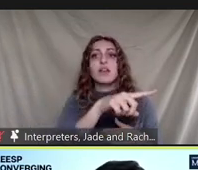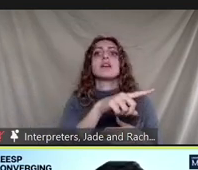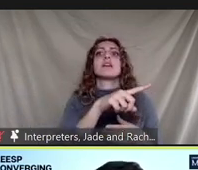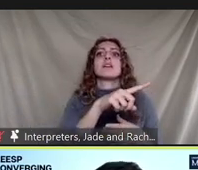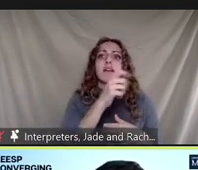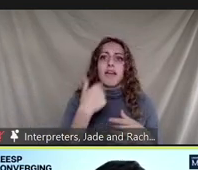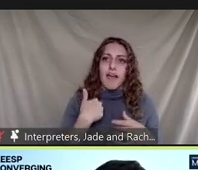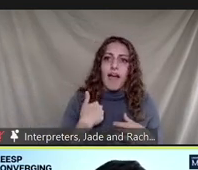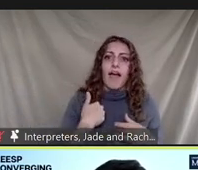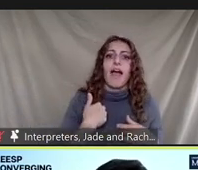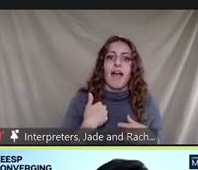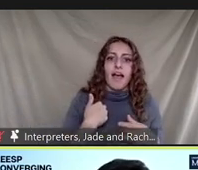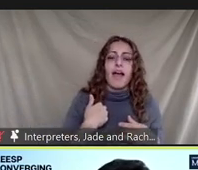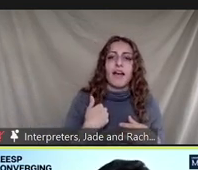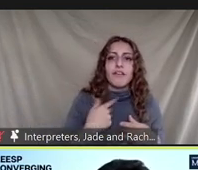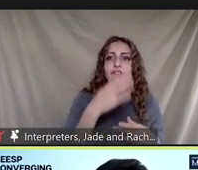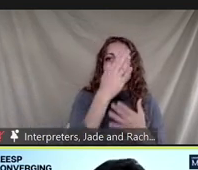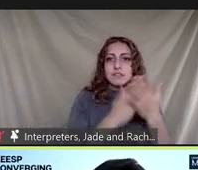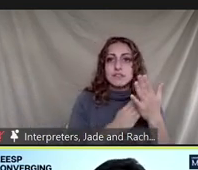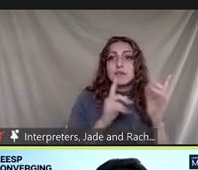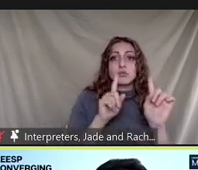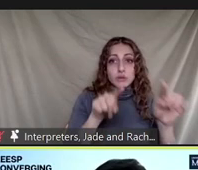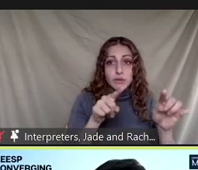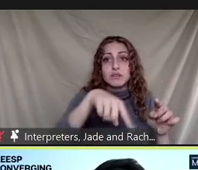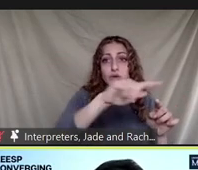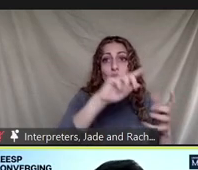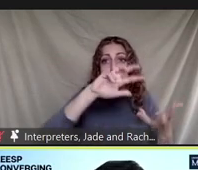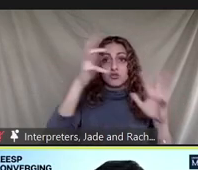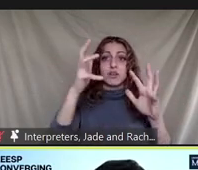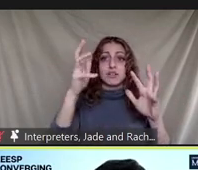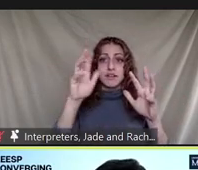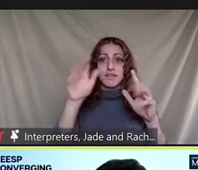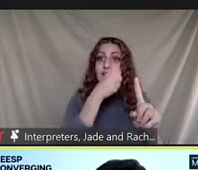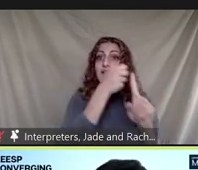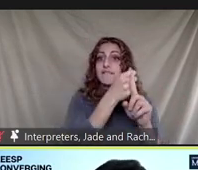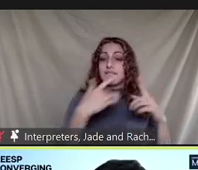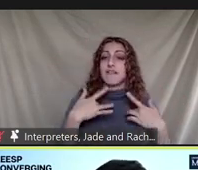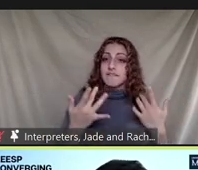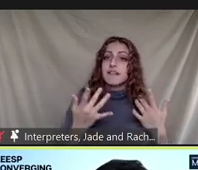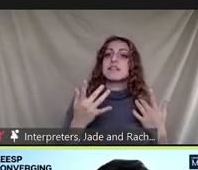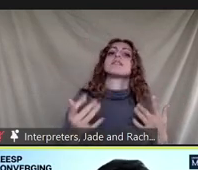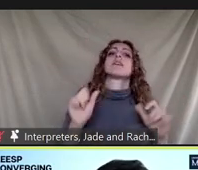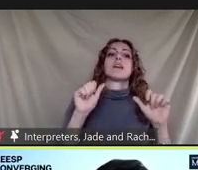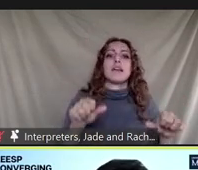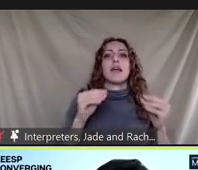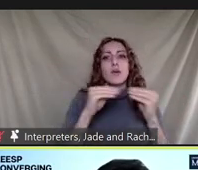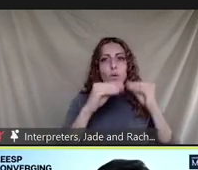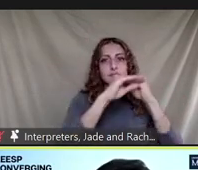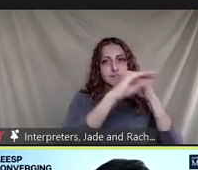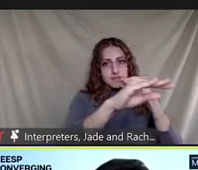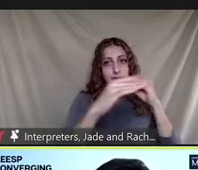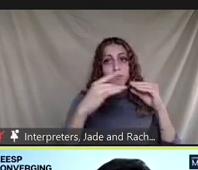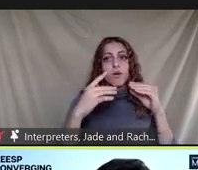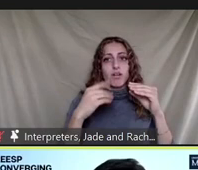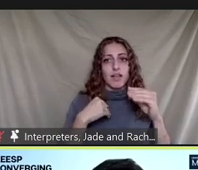uh help us respond to such disruptive events in a more sustainable and effective way thank you and